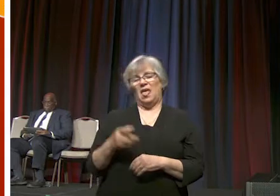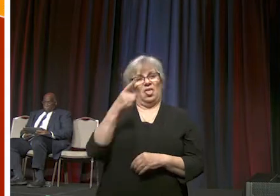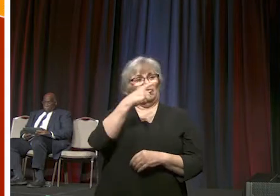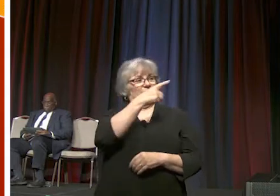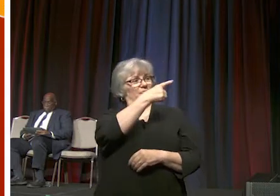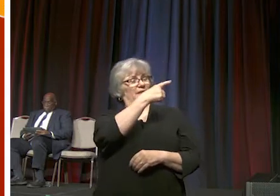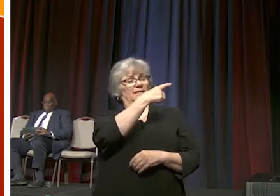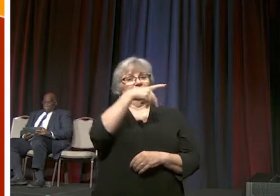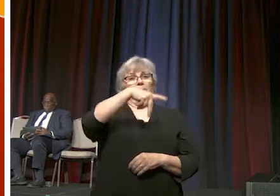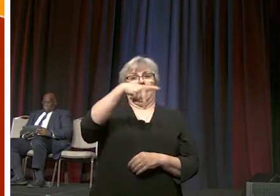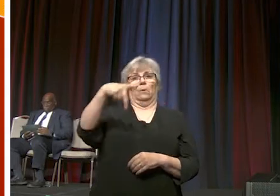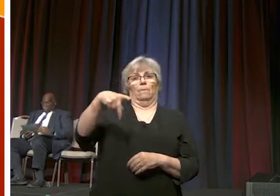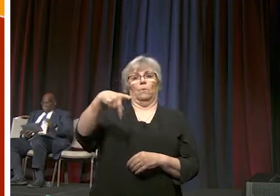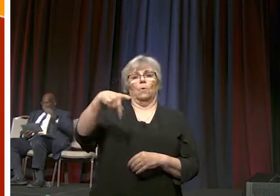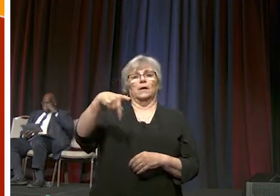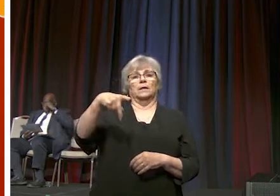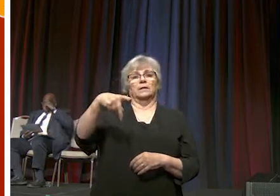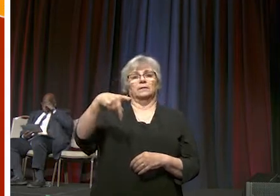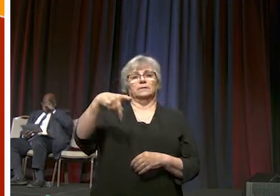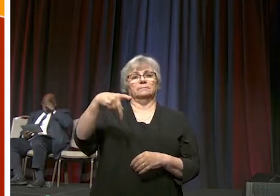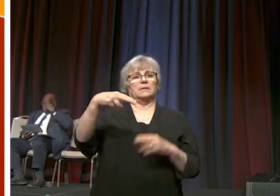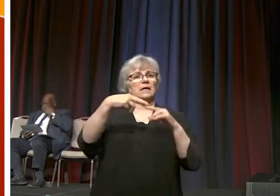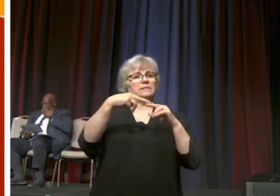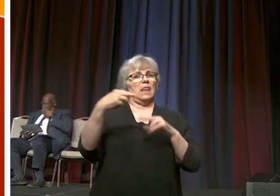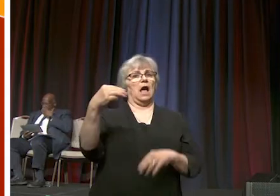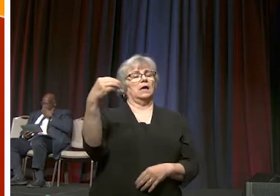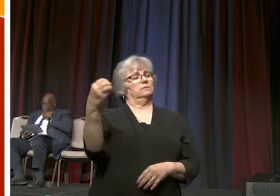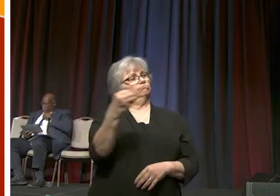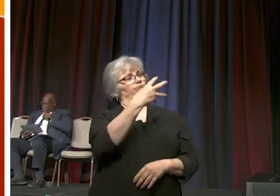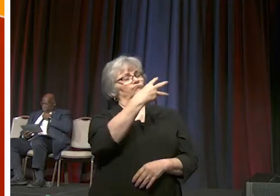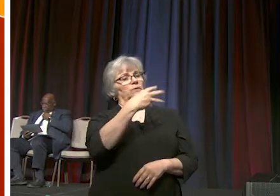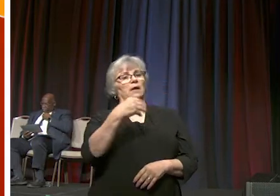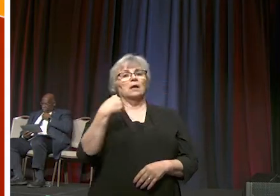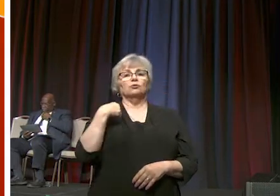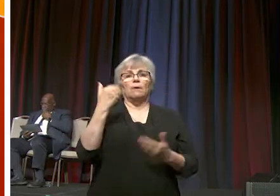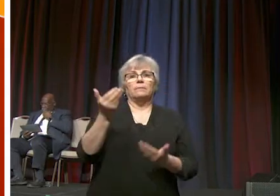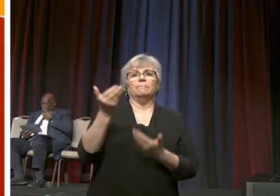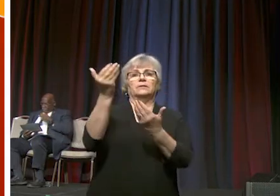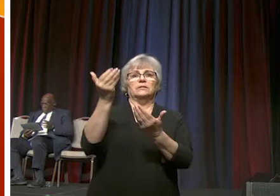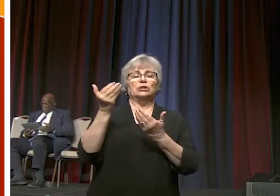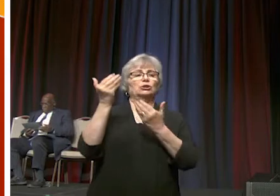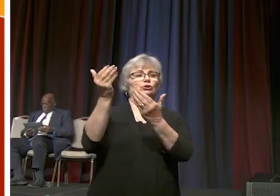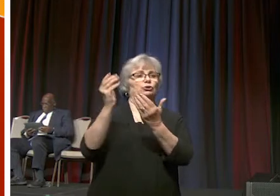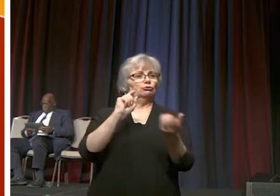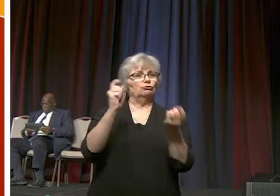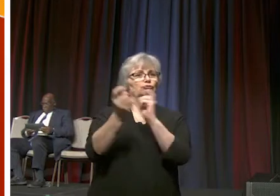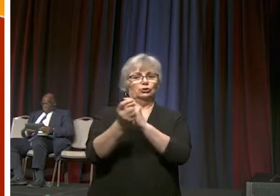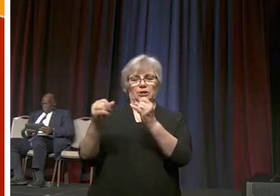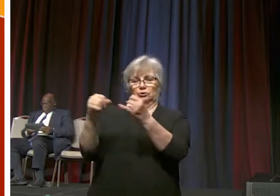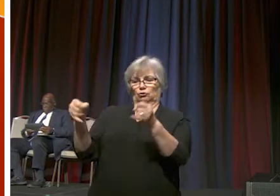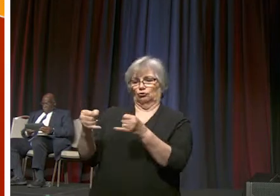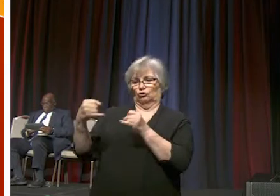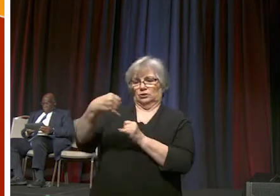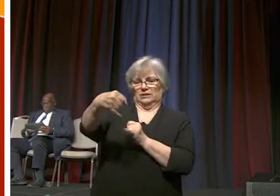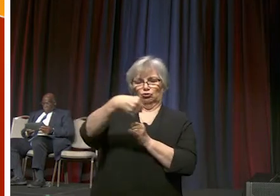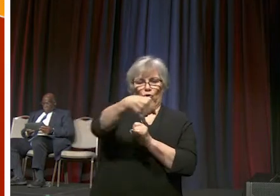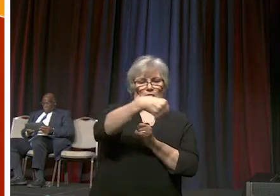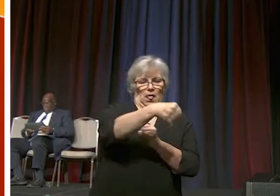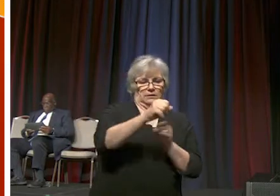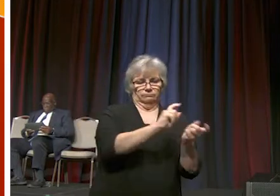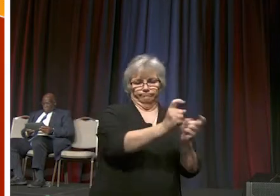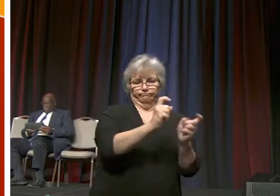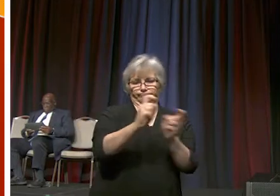PowerPoint slide that talked about there were petitions to change jurisdictional lines there were petitions